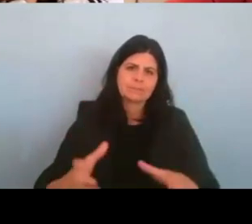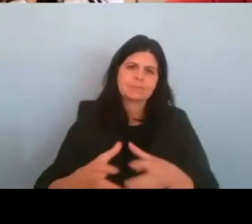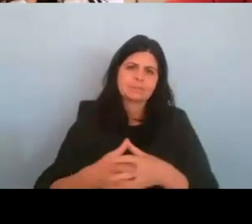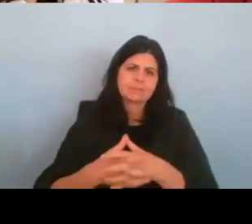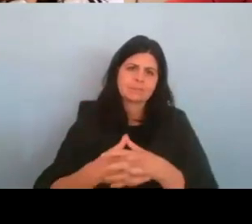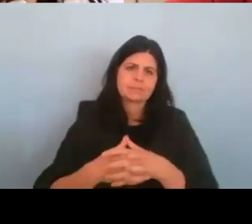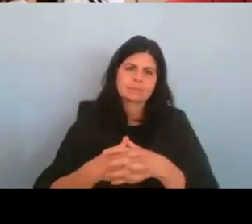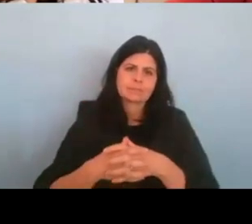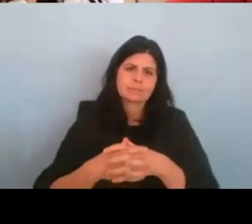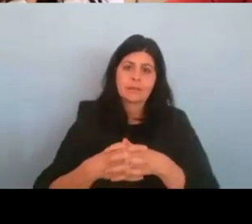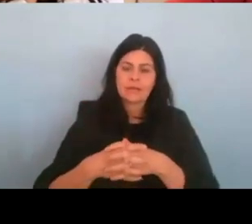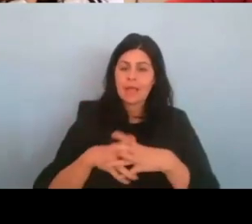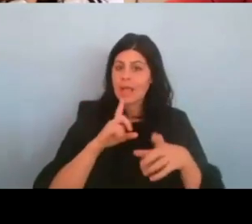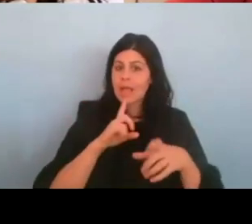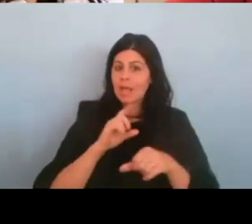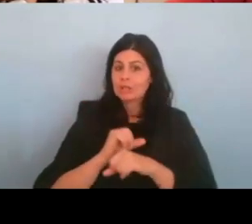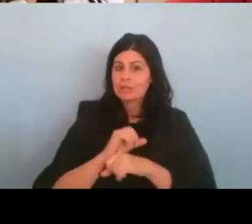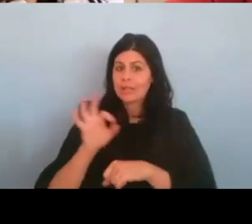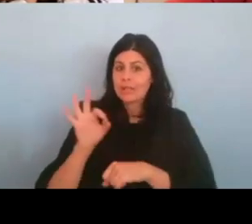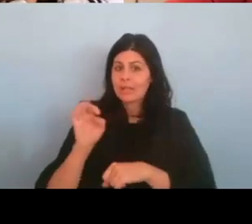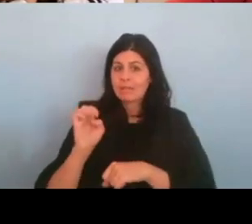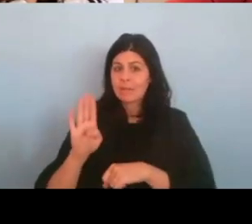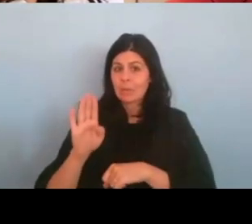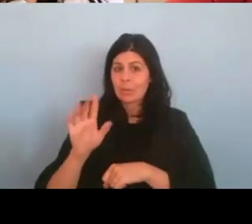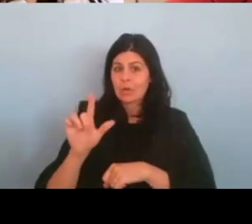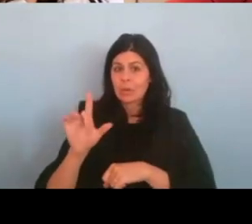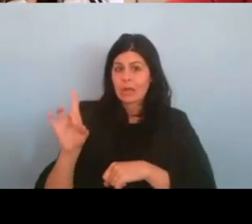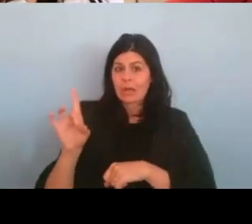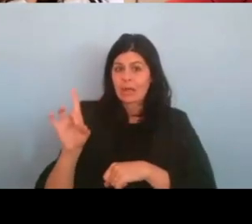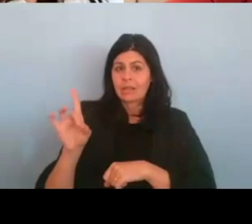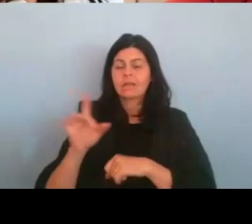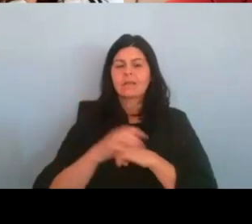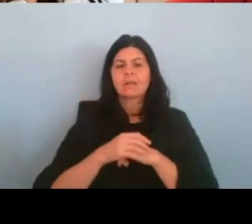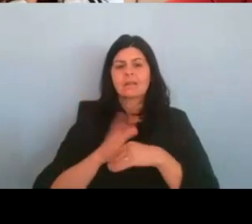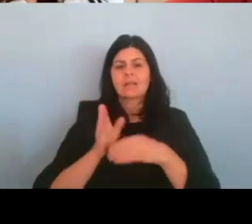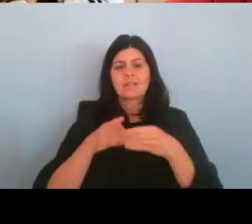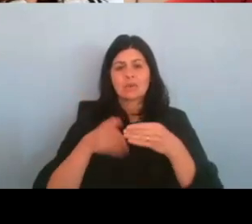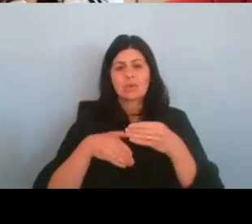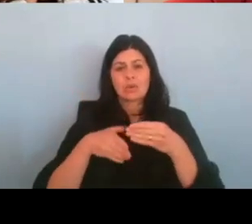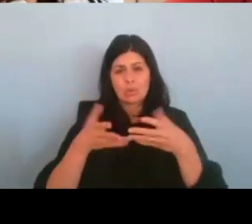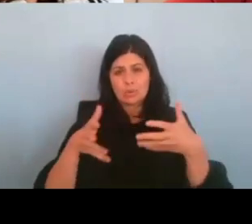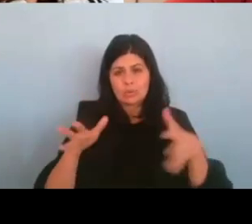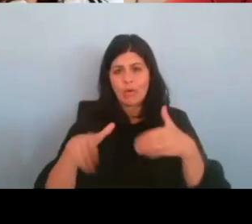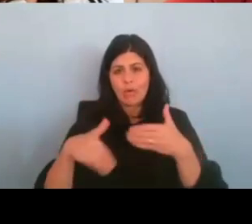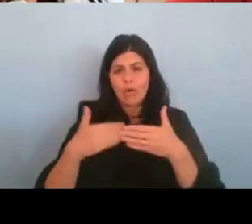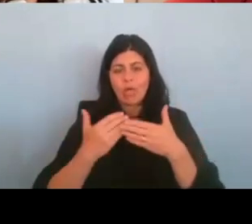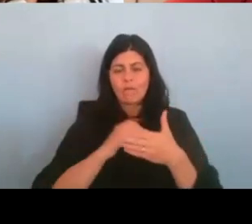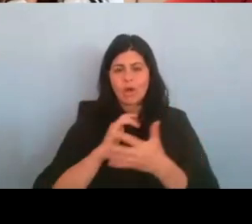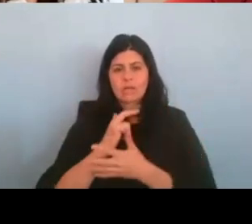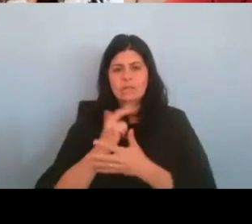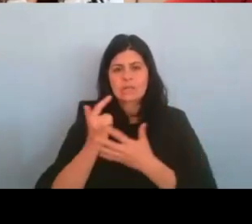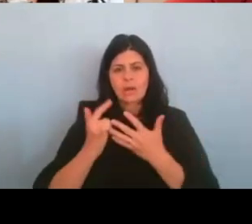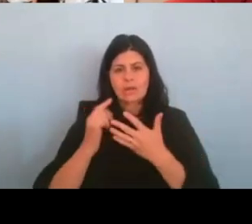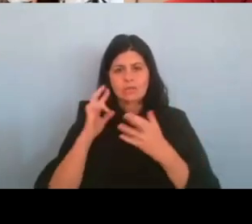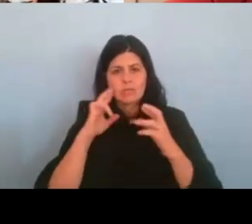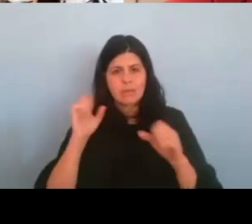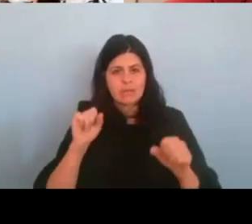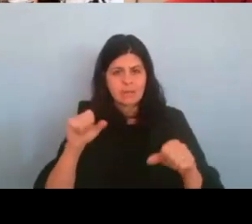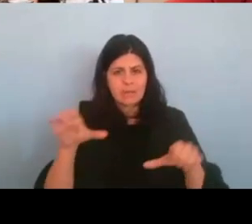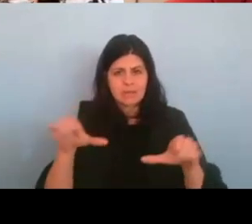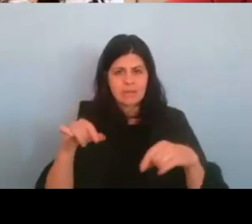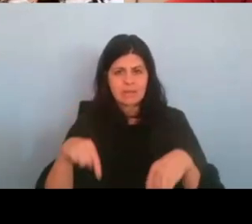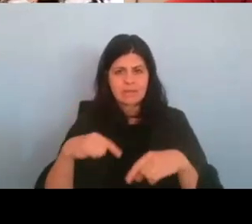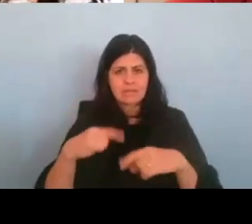it is February 28th, this concludes our series that RespectAbility has done this month